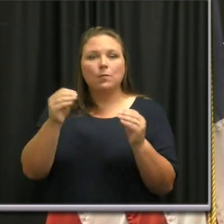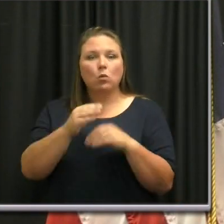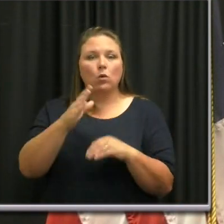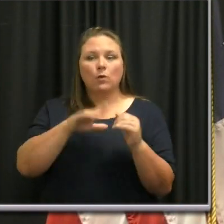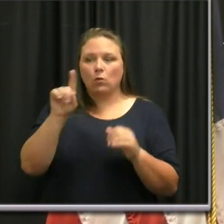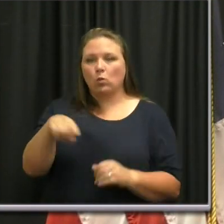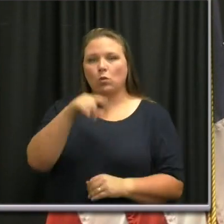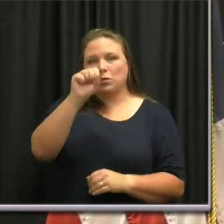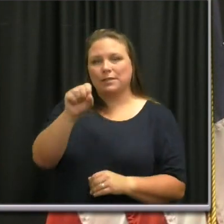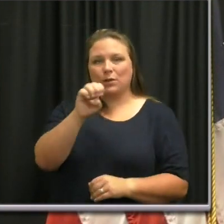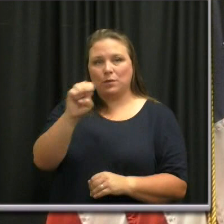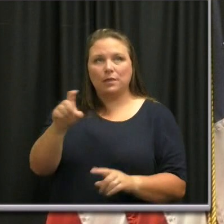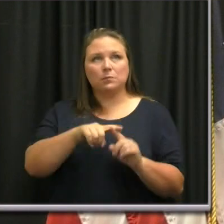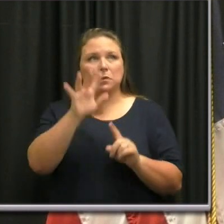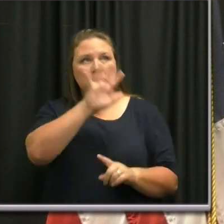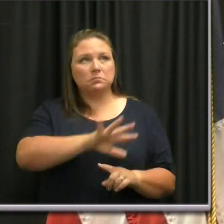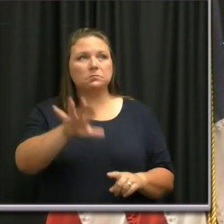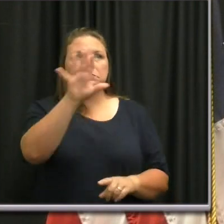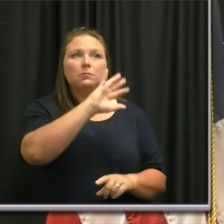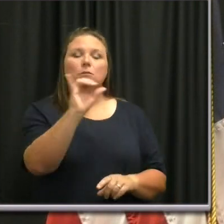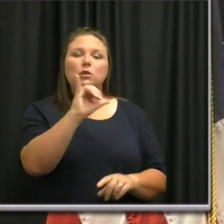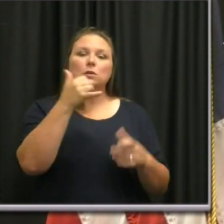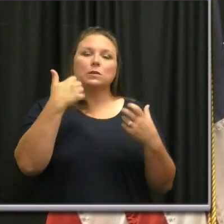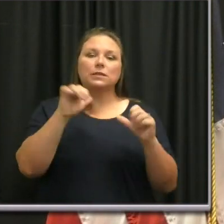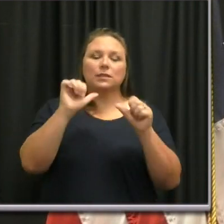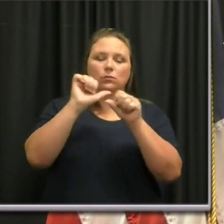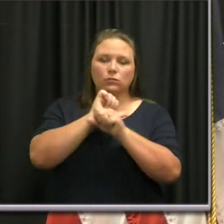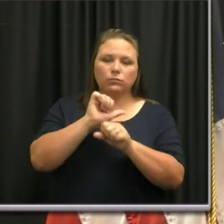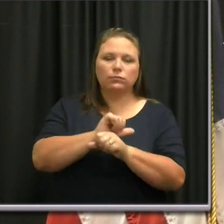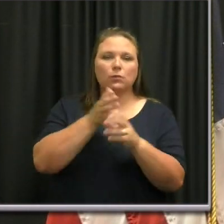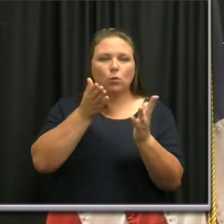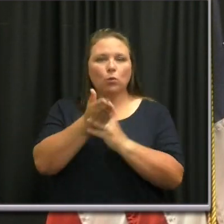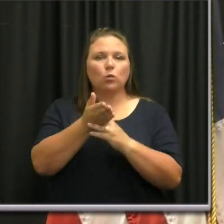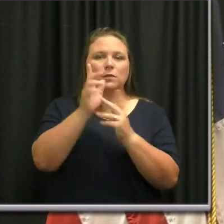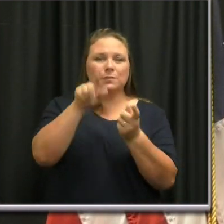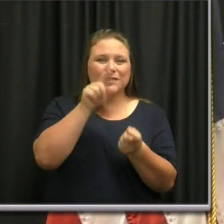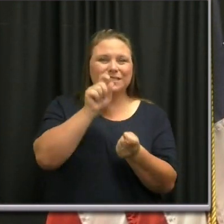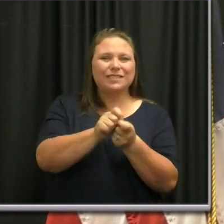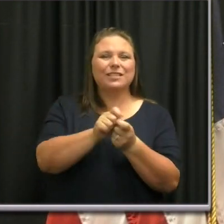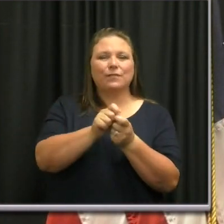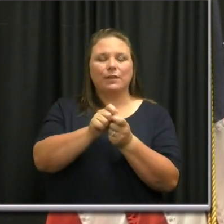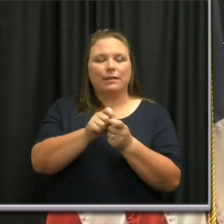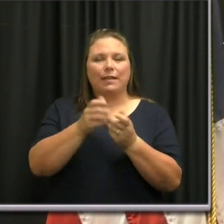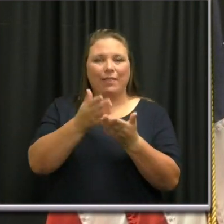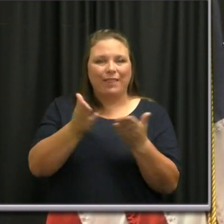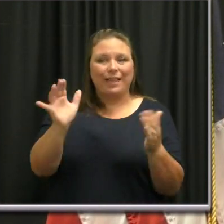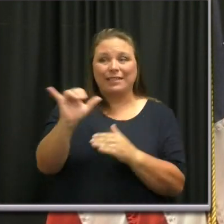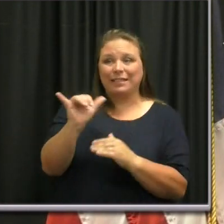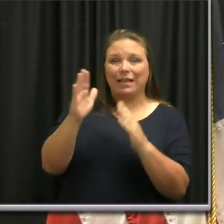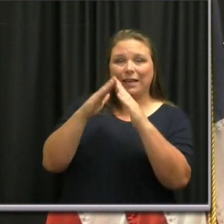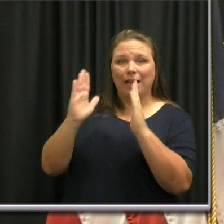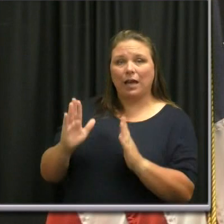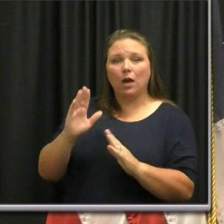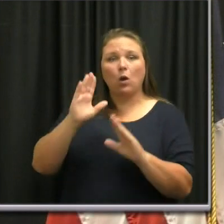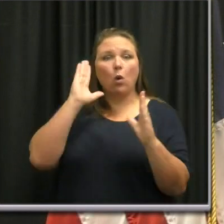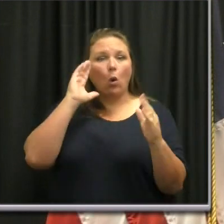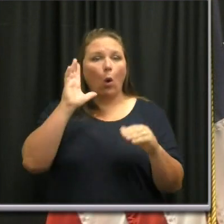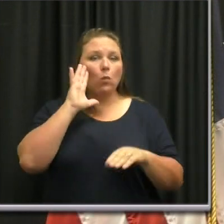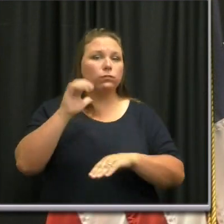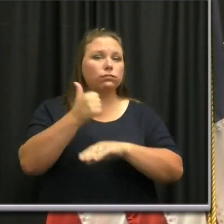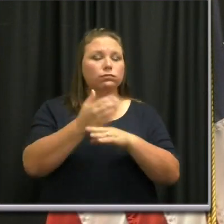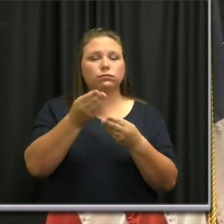Southeast. We're still working out a lot of those details regarding housing. We hope that they'll be resolved soon.